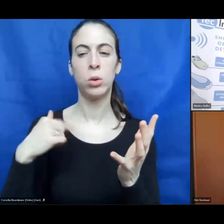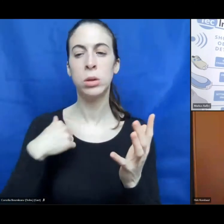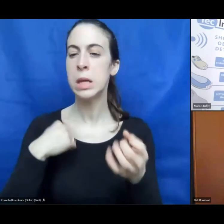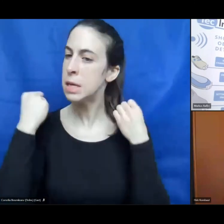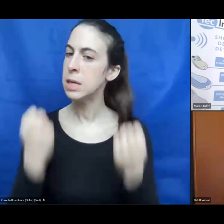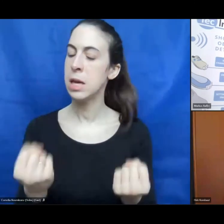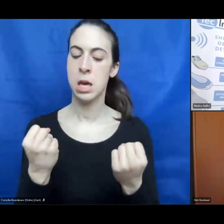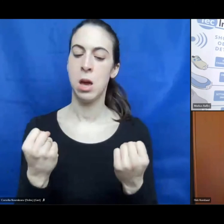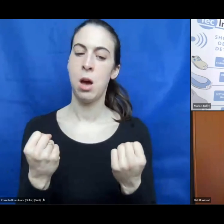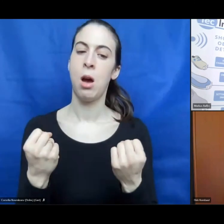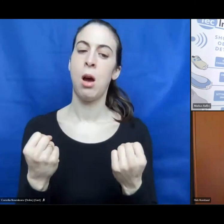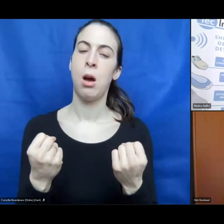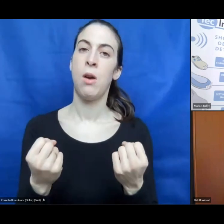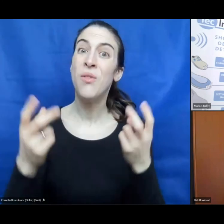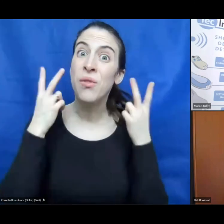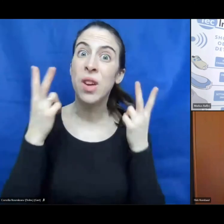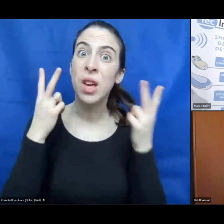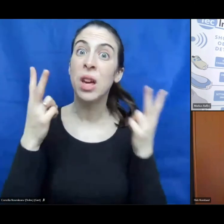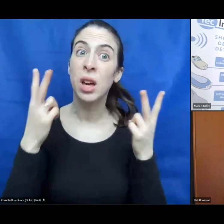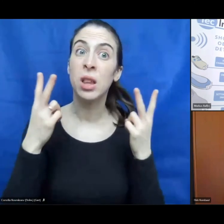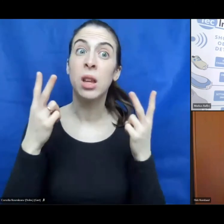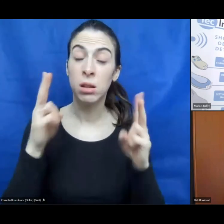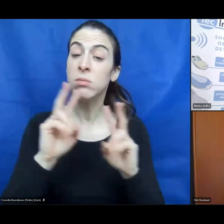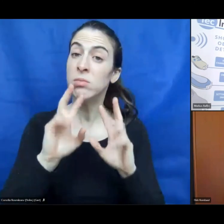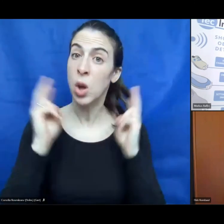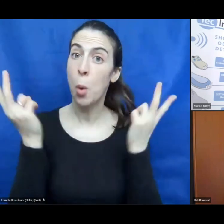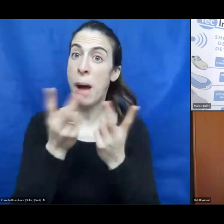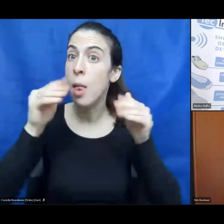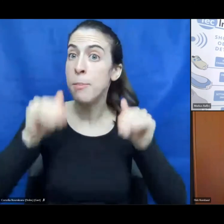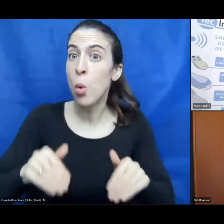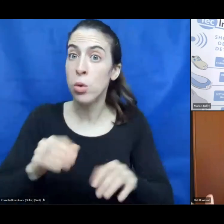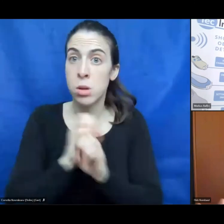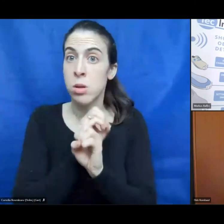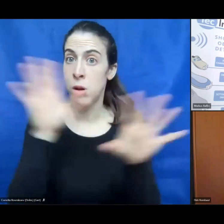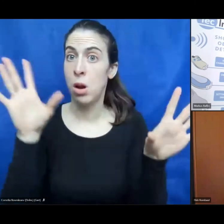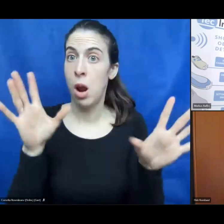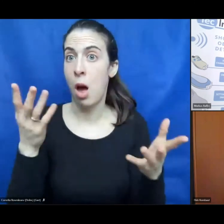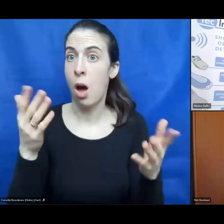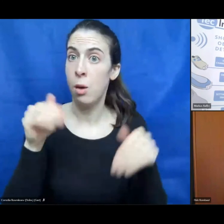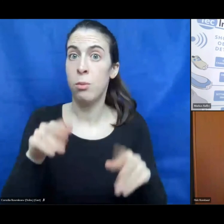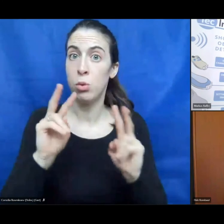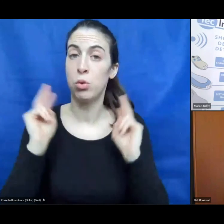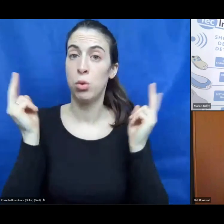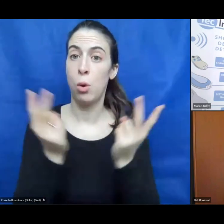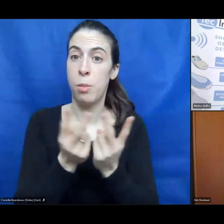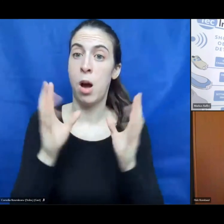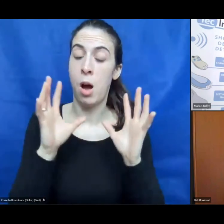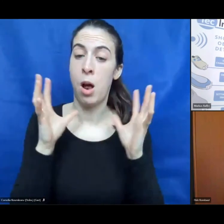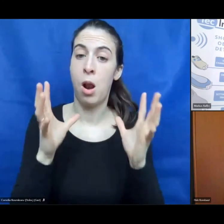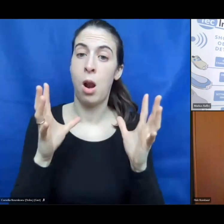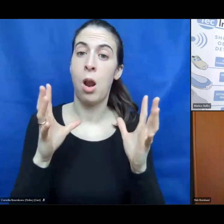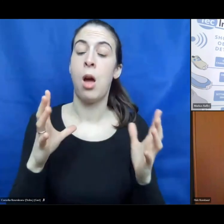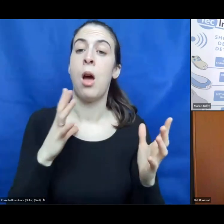the importance that it is global, because there are no barriers between –